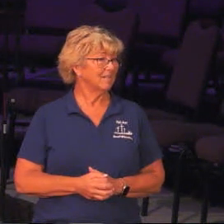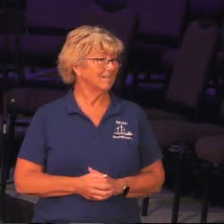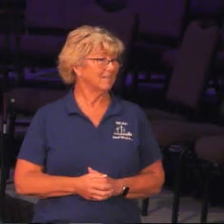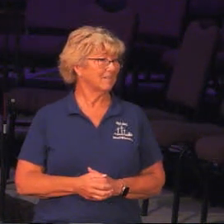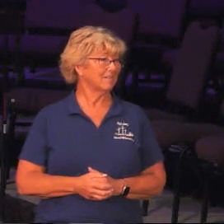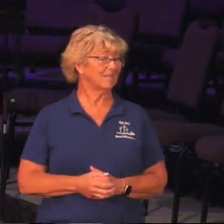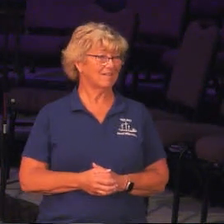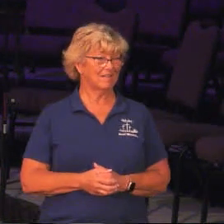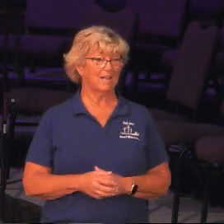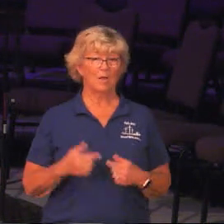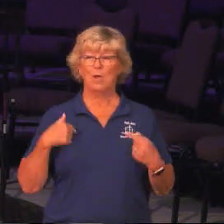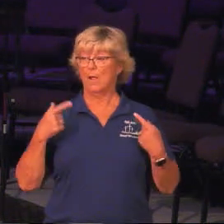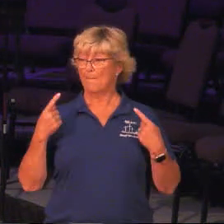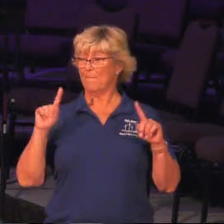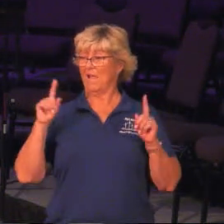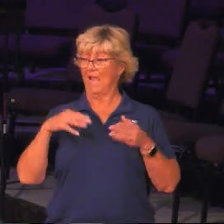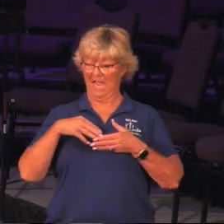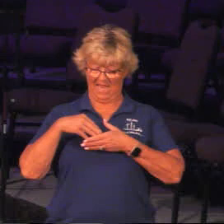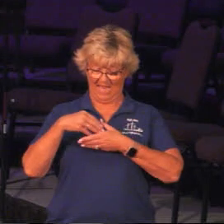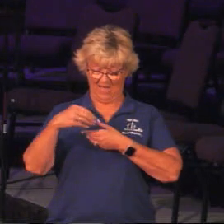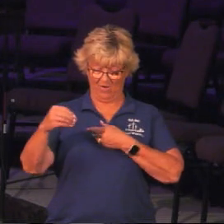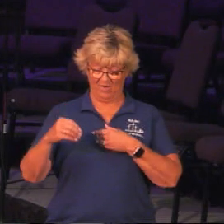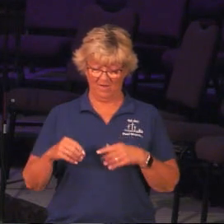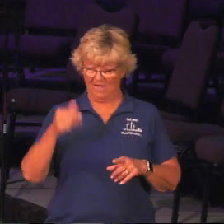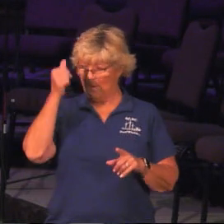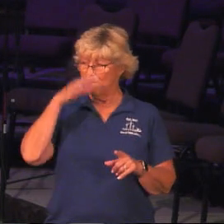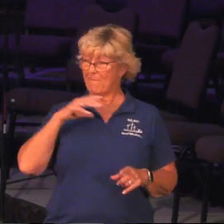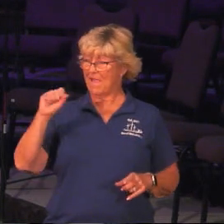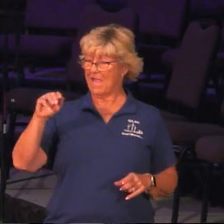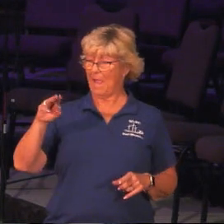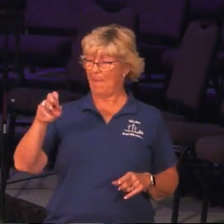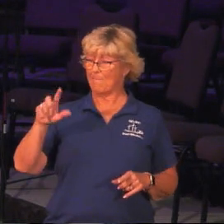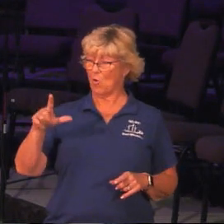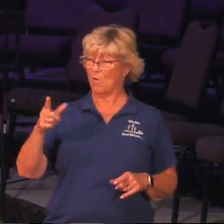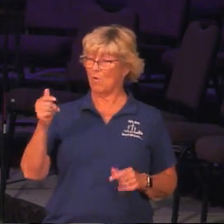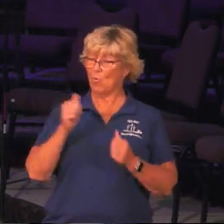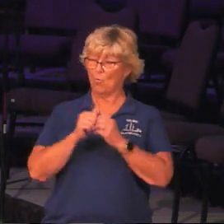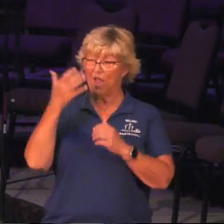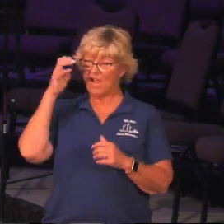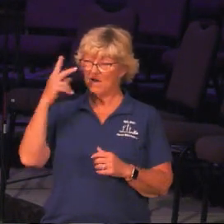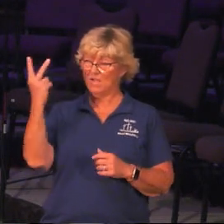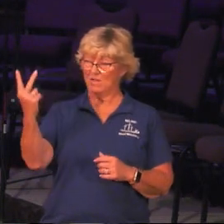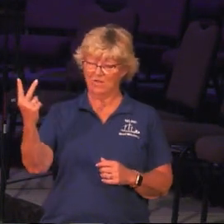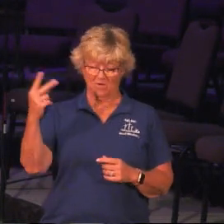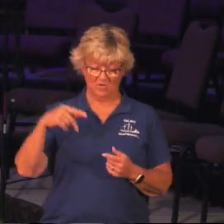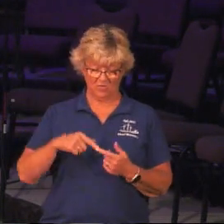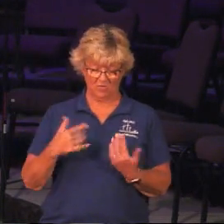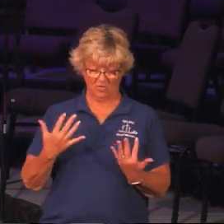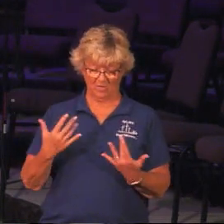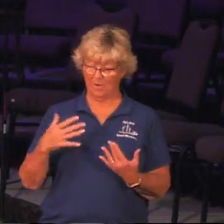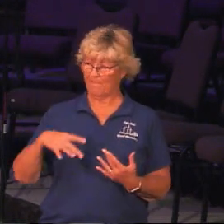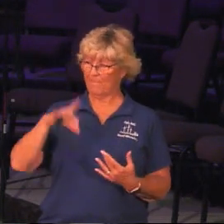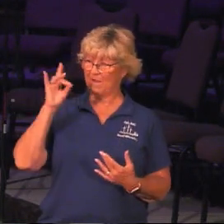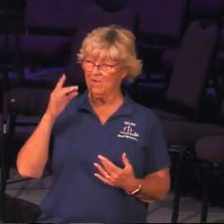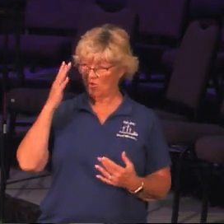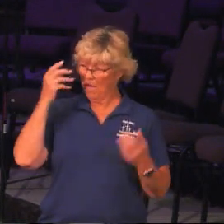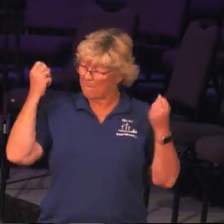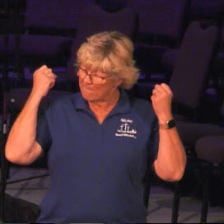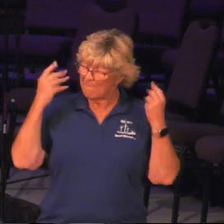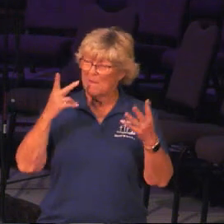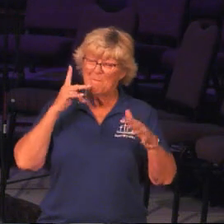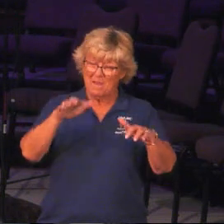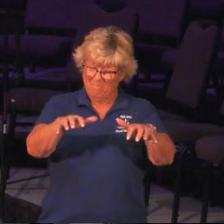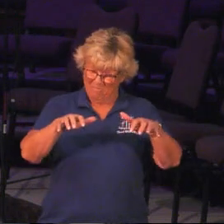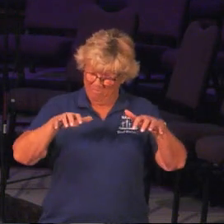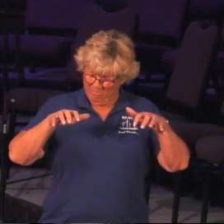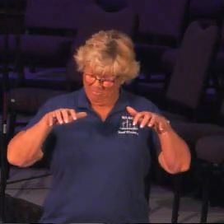So we make it outside and Samuel is there with his cousin to pick us up. And I mean, you remember how many people there were? There